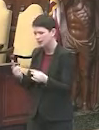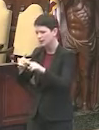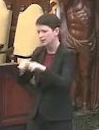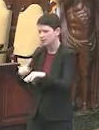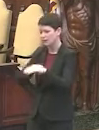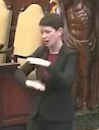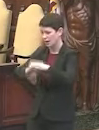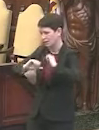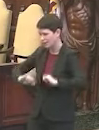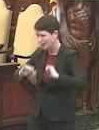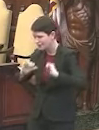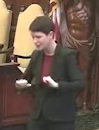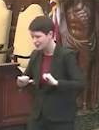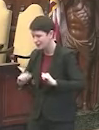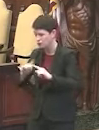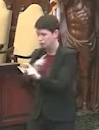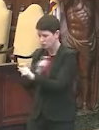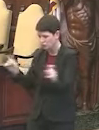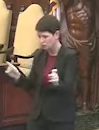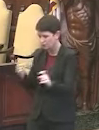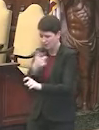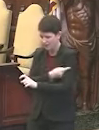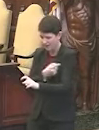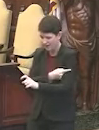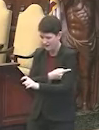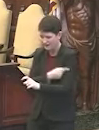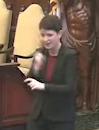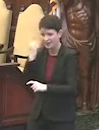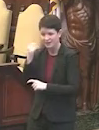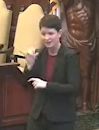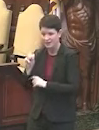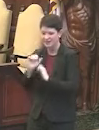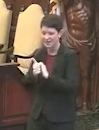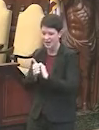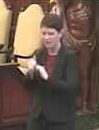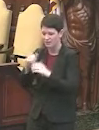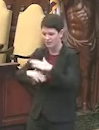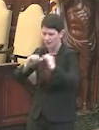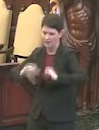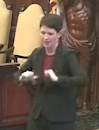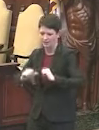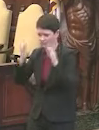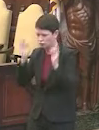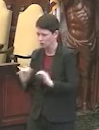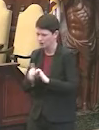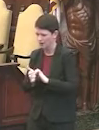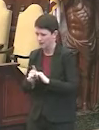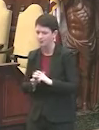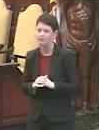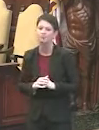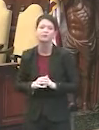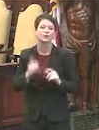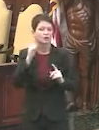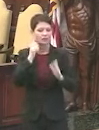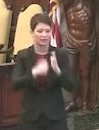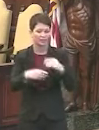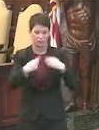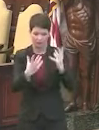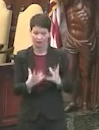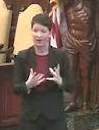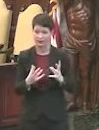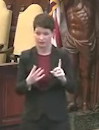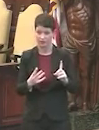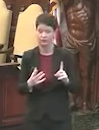on capacity to distribute the vaccine? And if so, how is that capacity determined? So for each provider,